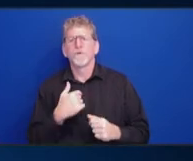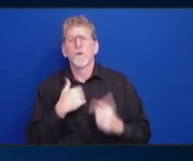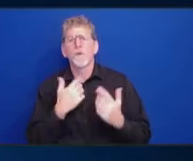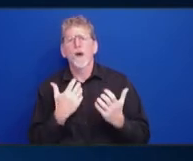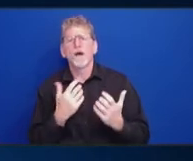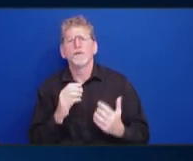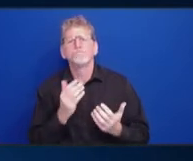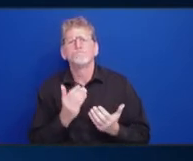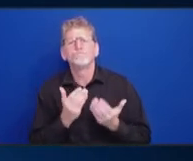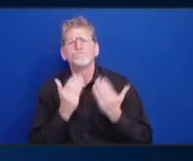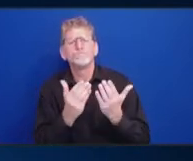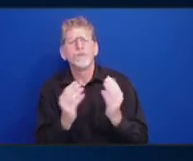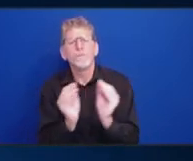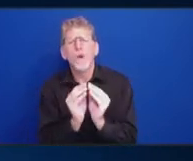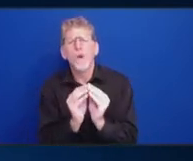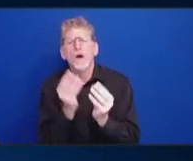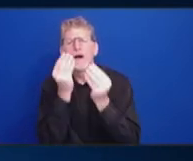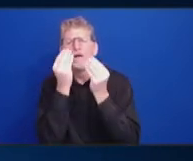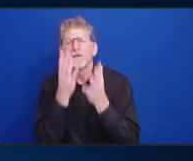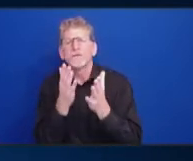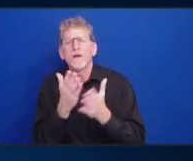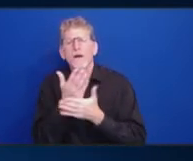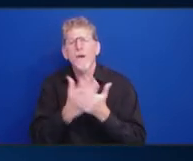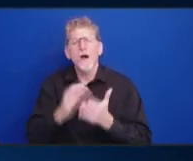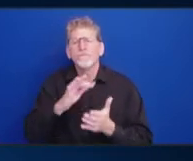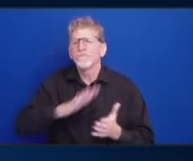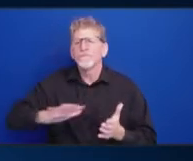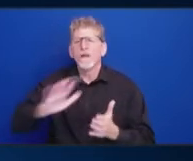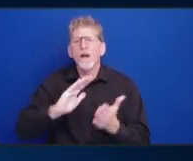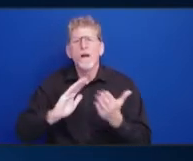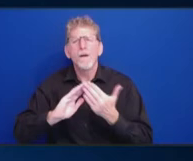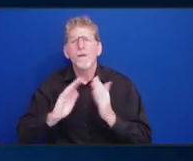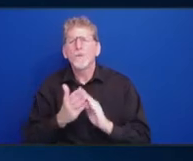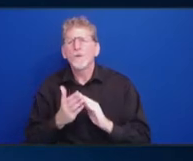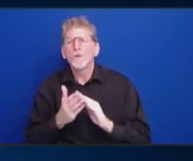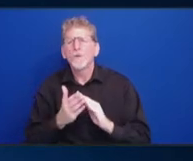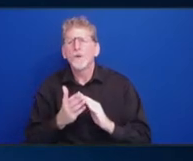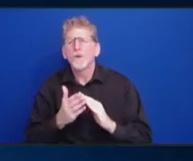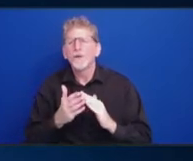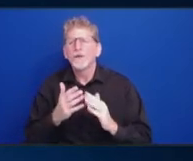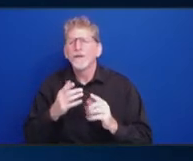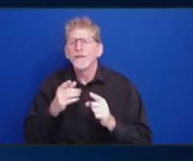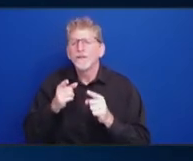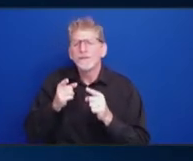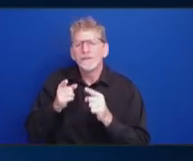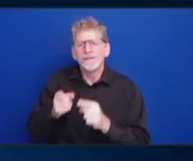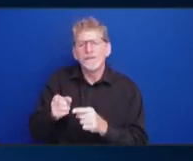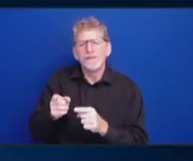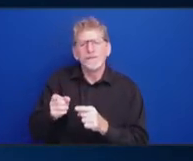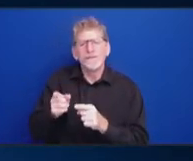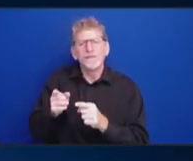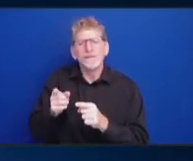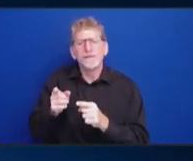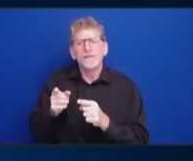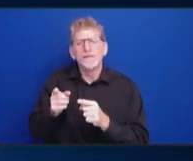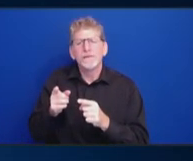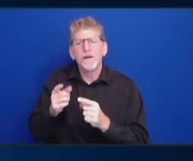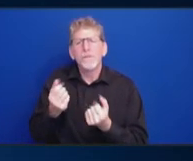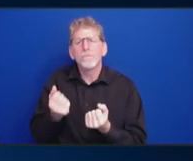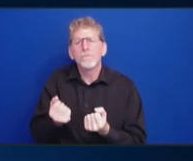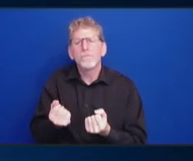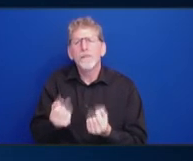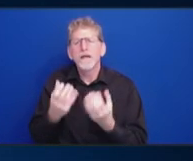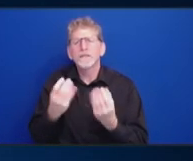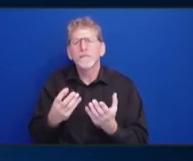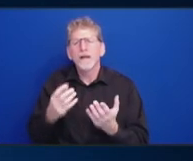of our community are being attacked based on multiple identities. So, I was thinking in particular religion and thinking of what's happened to the Sikh